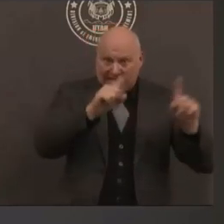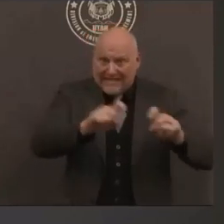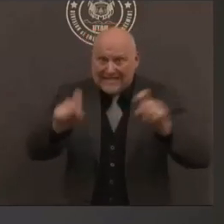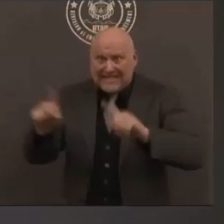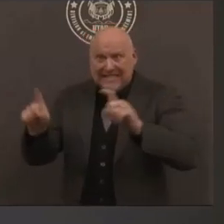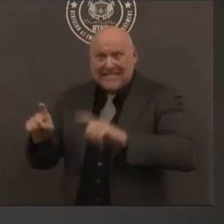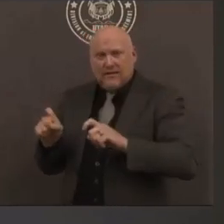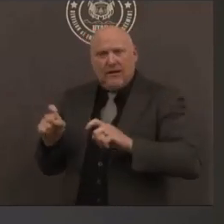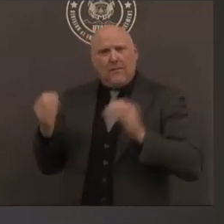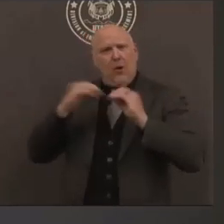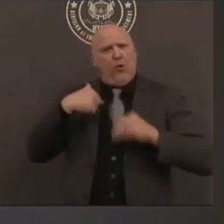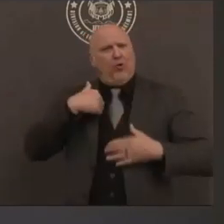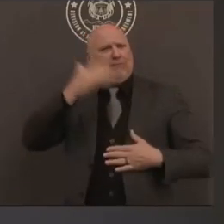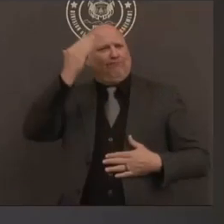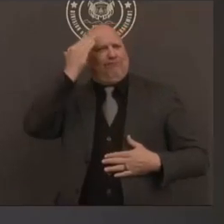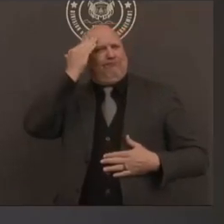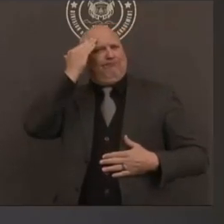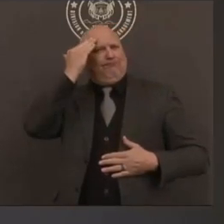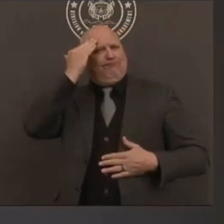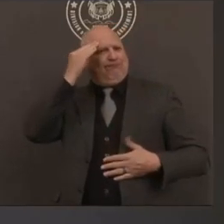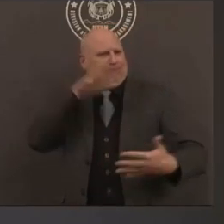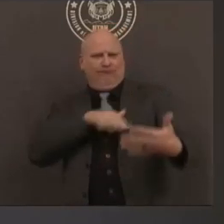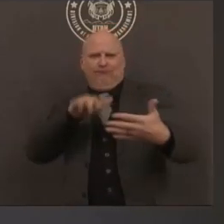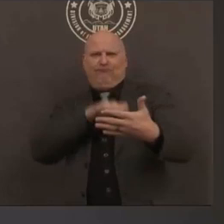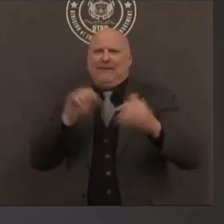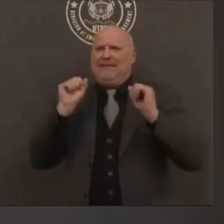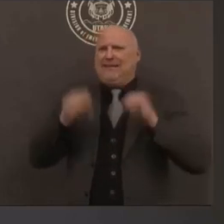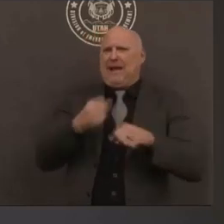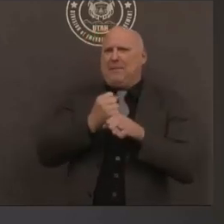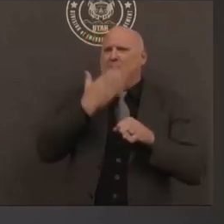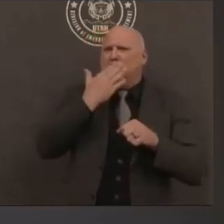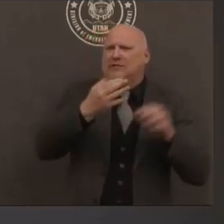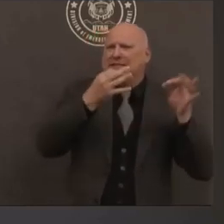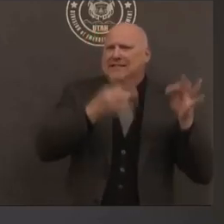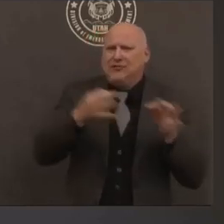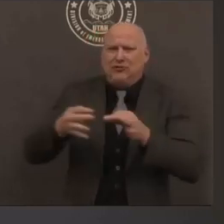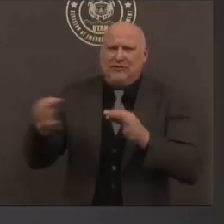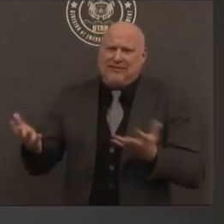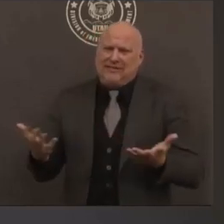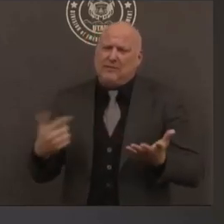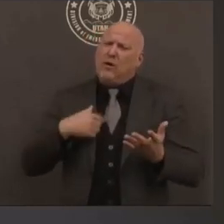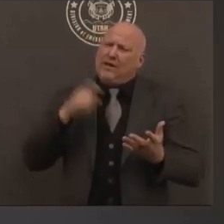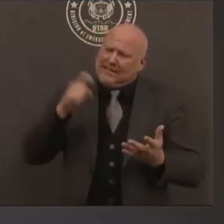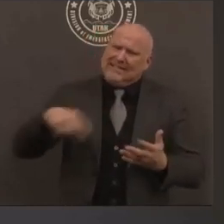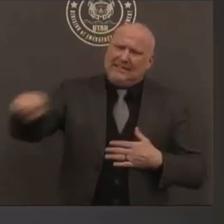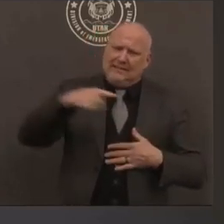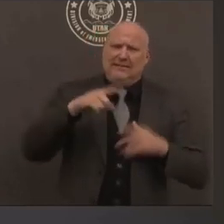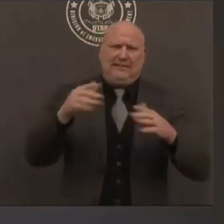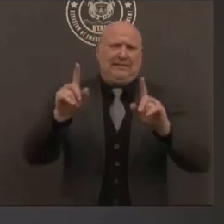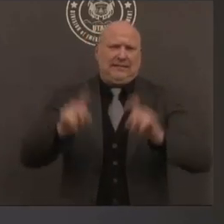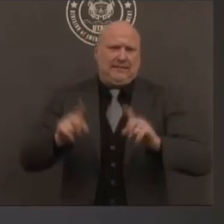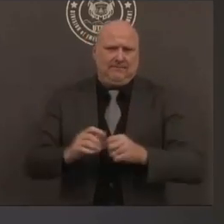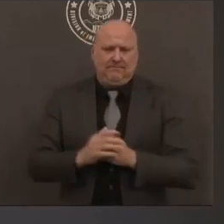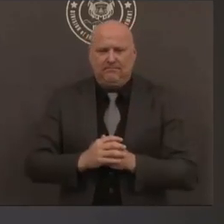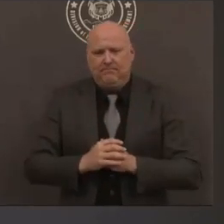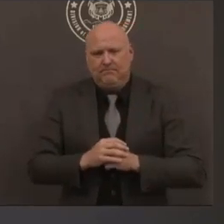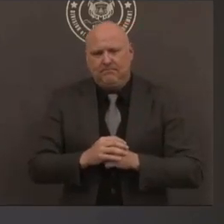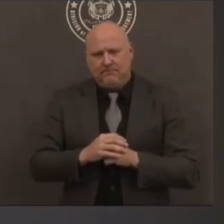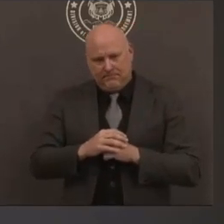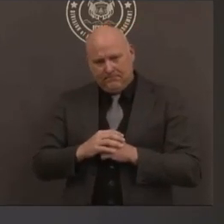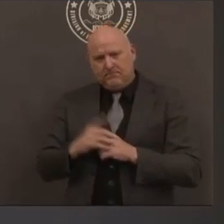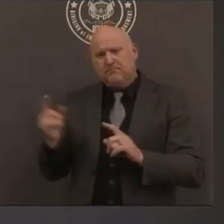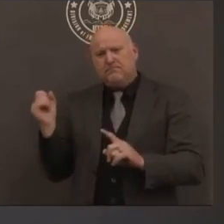uh house speaker brad wilson said today he already called for a gradual reopening of the economy to begin by the end of this month do you think that's likely and prudent